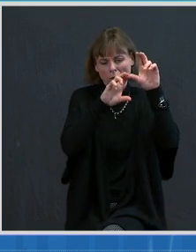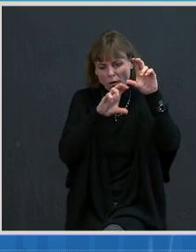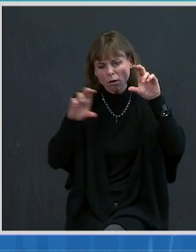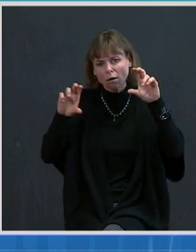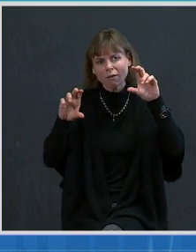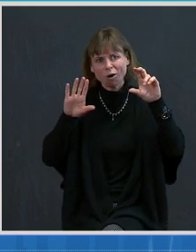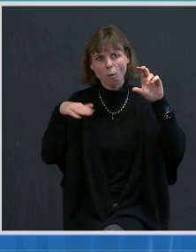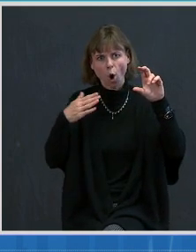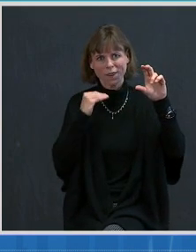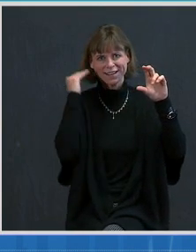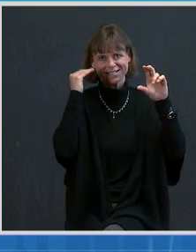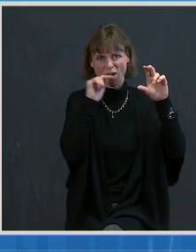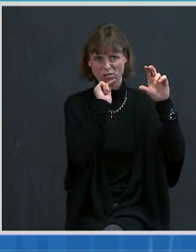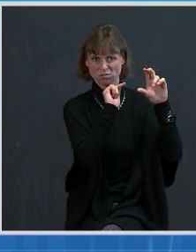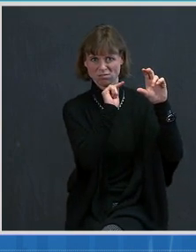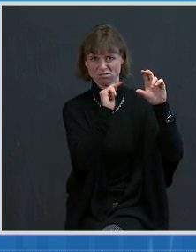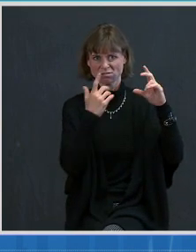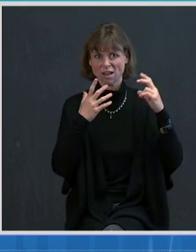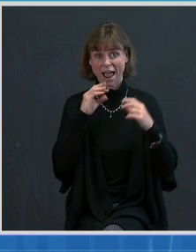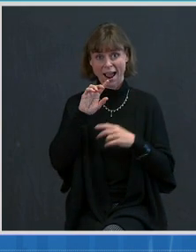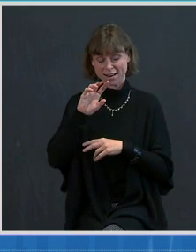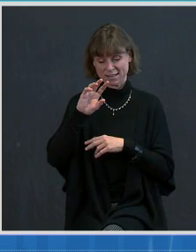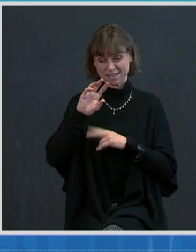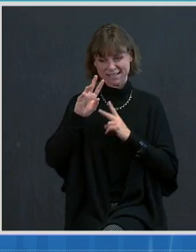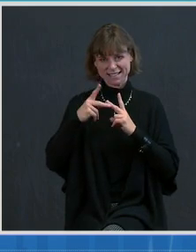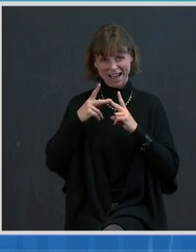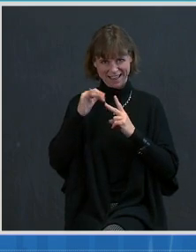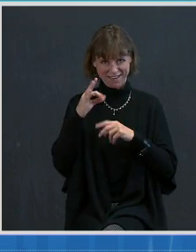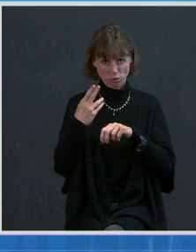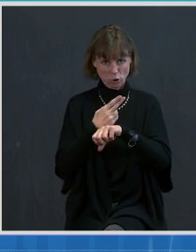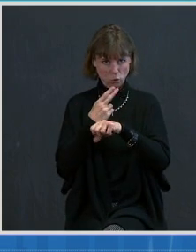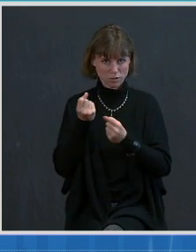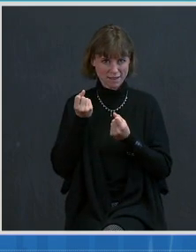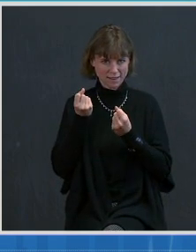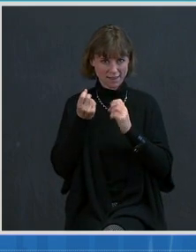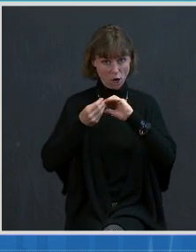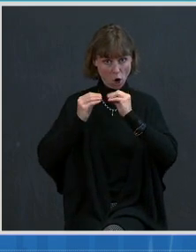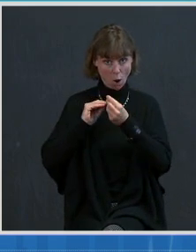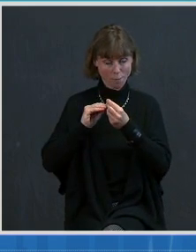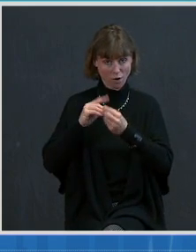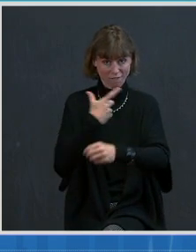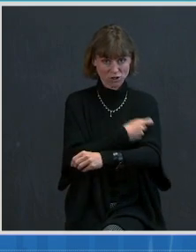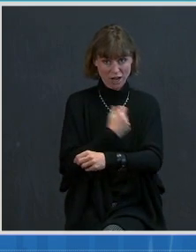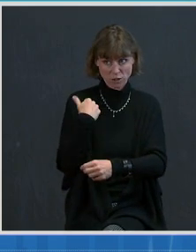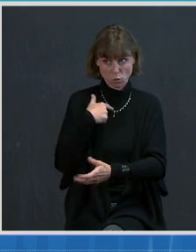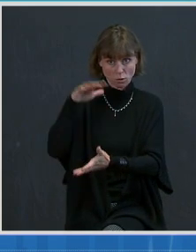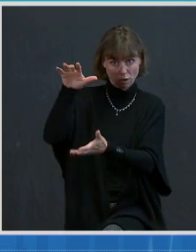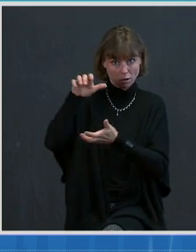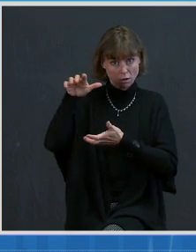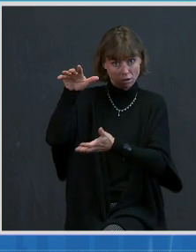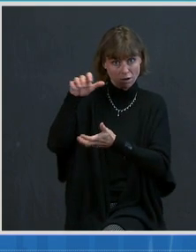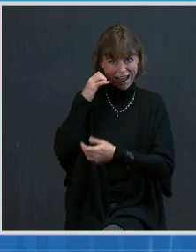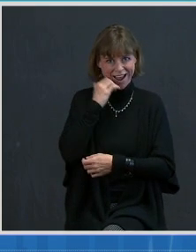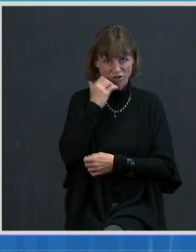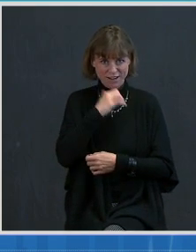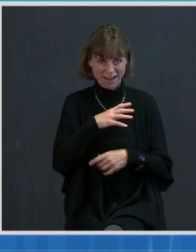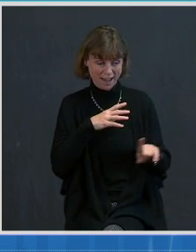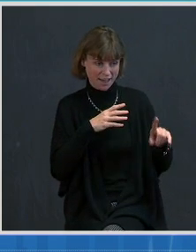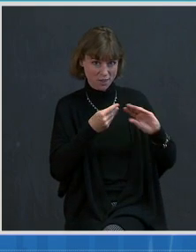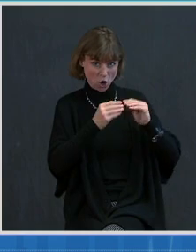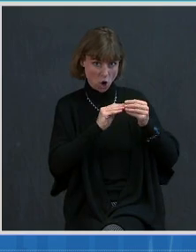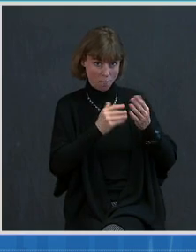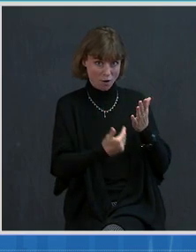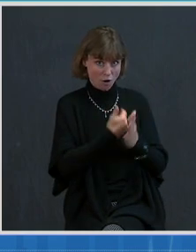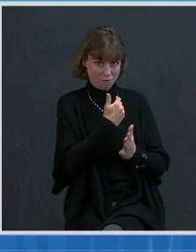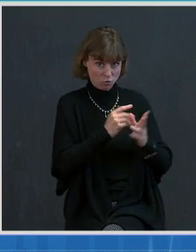And secondly, if we use the number of shots that we are getting on a daily basis, a number of new cases and the number of